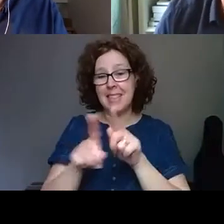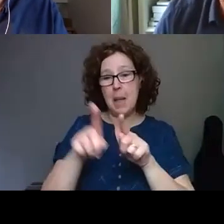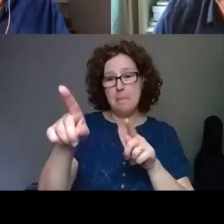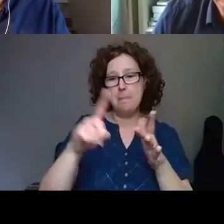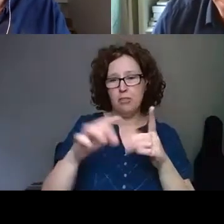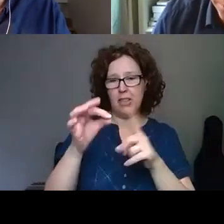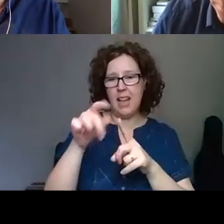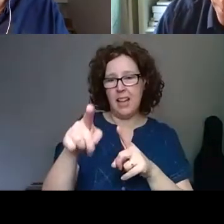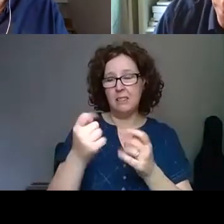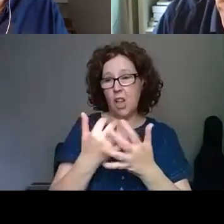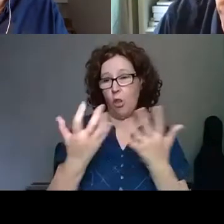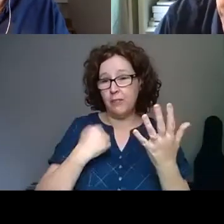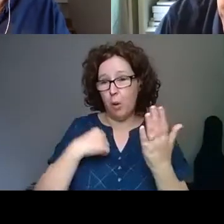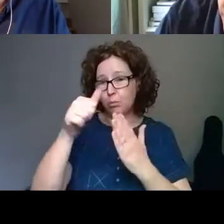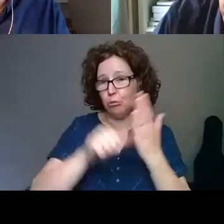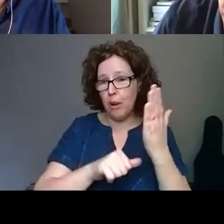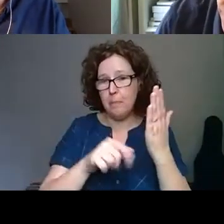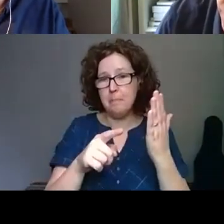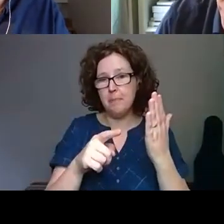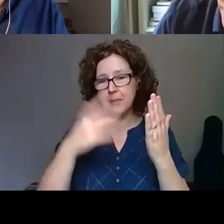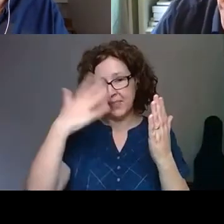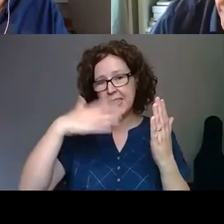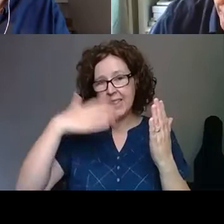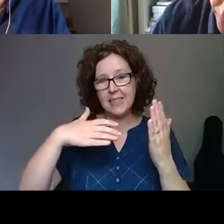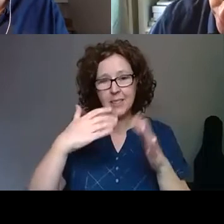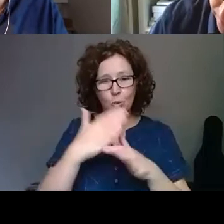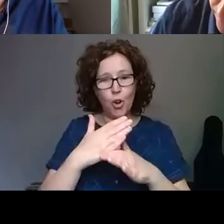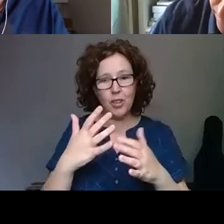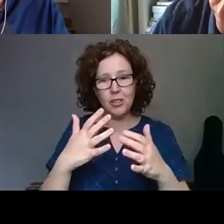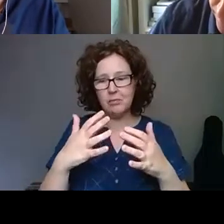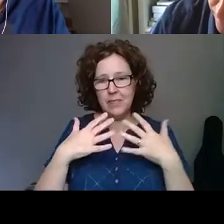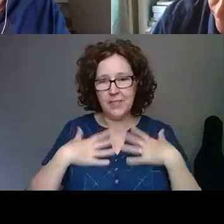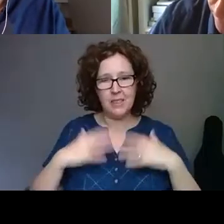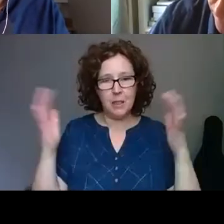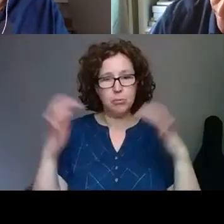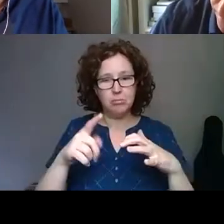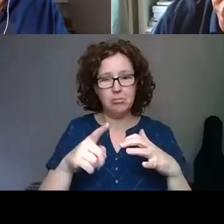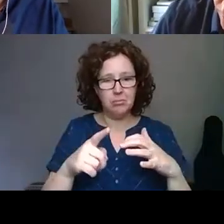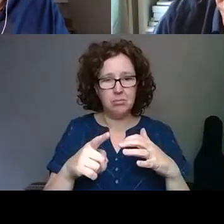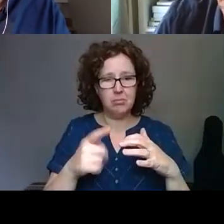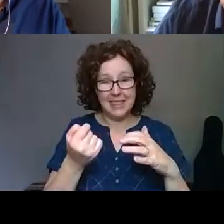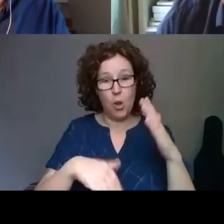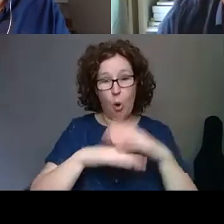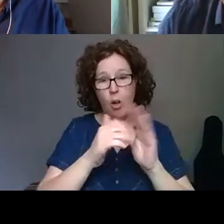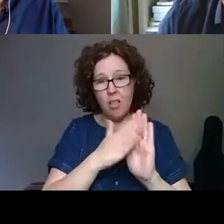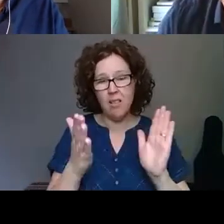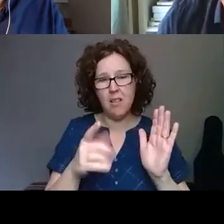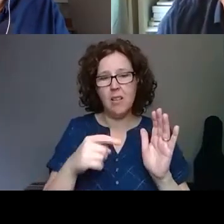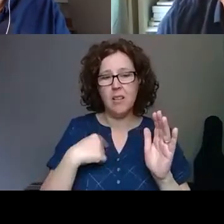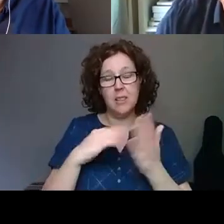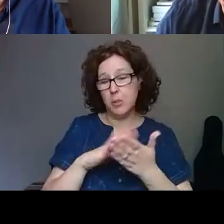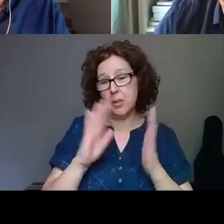lot of our programming and activity was face to face, probably in all of it. So we had to completely